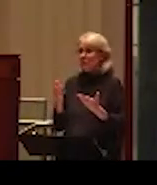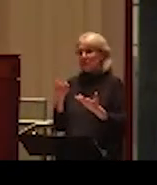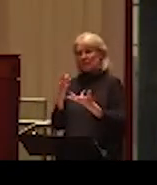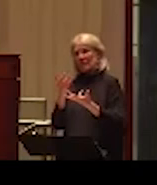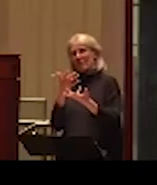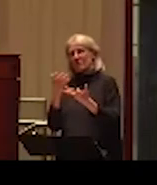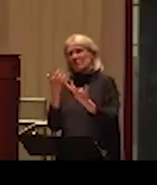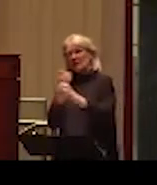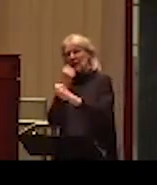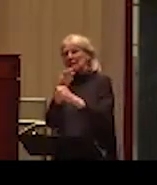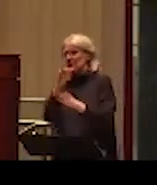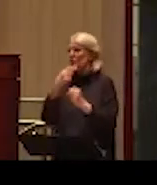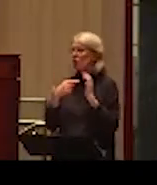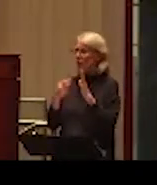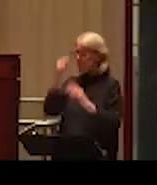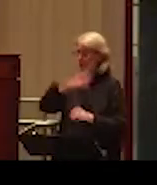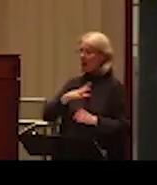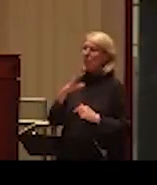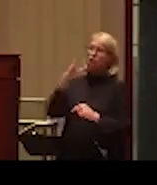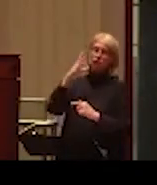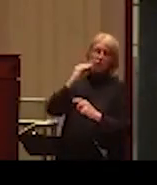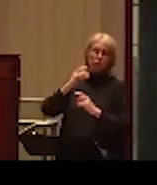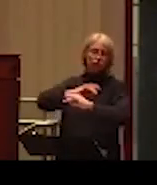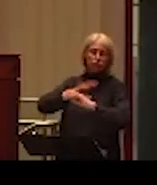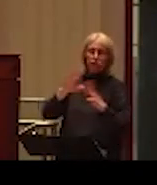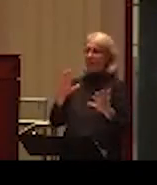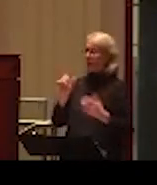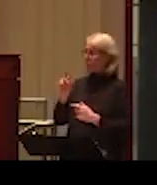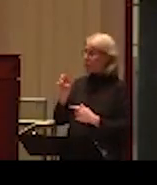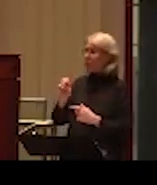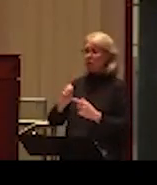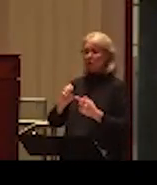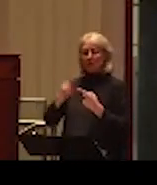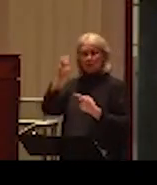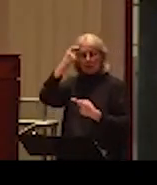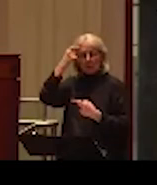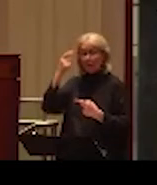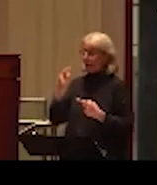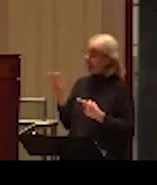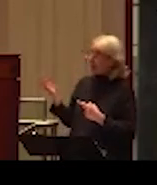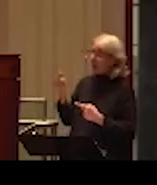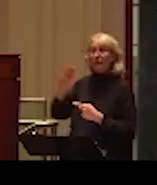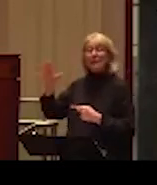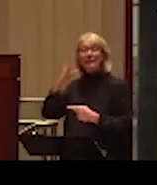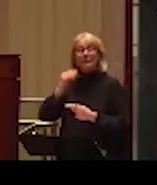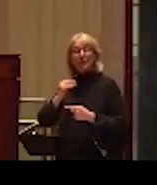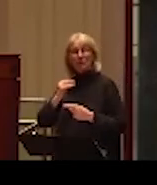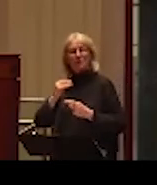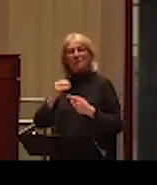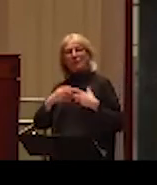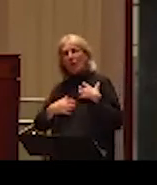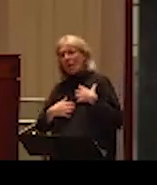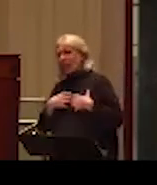They're injured and they experience the psychological, and you've heard what Michael told us about his experience of abuse and the